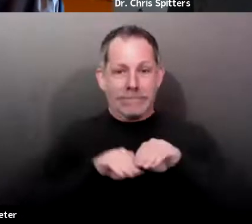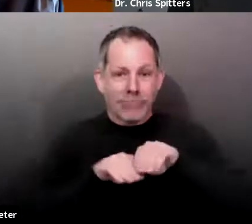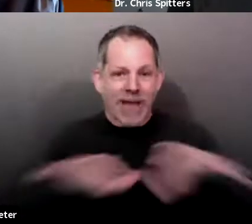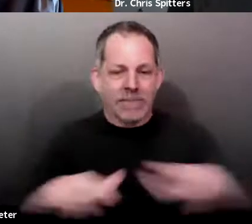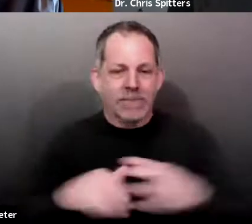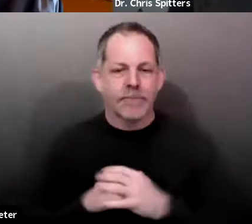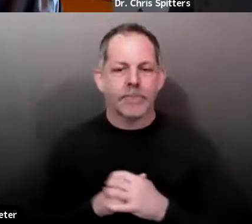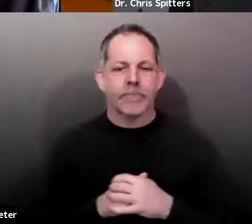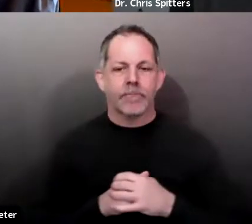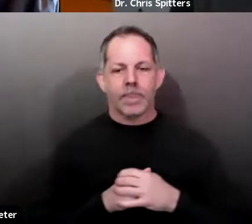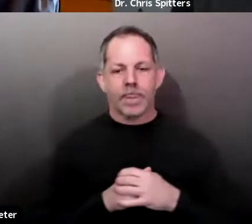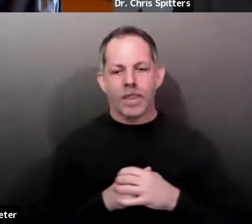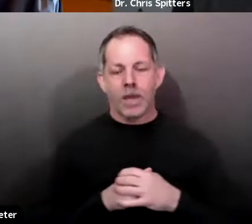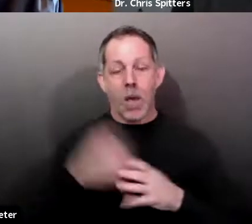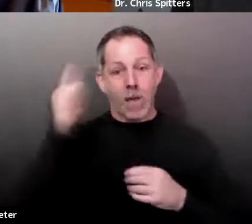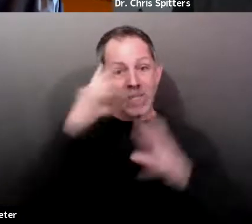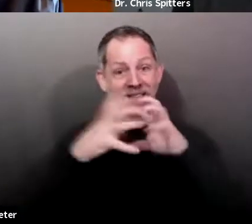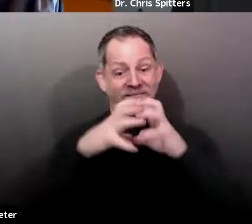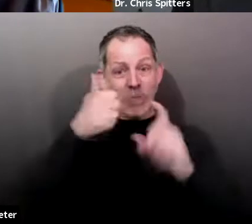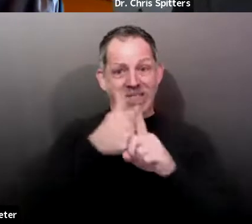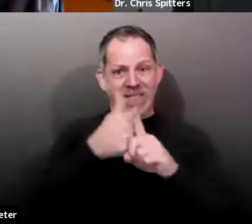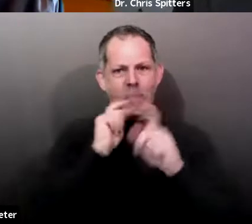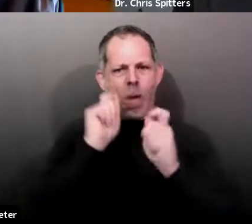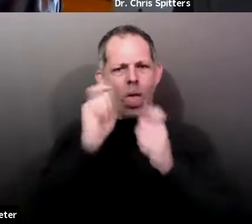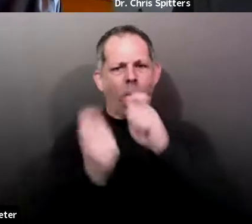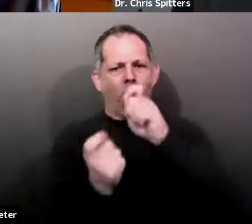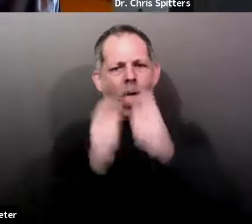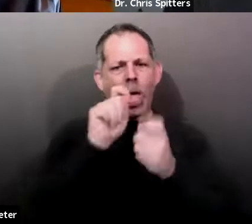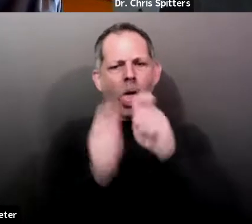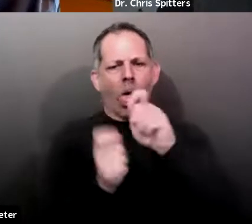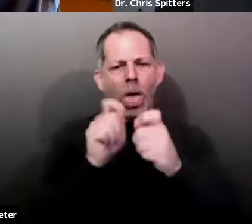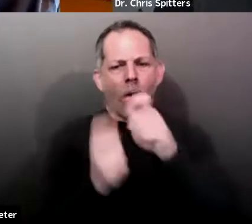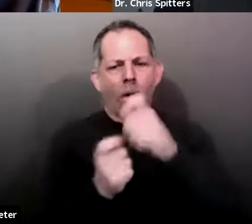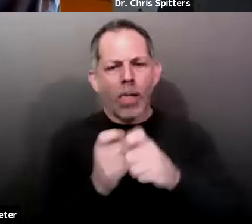match up better with them and block them from getting transmitted.